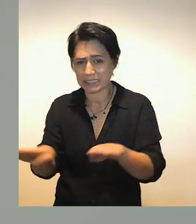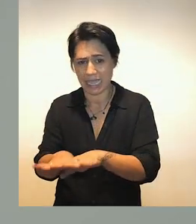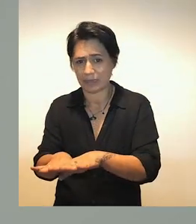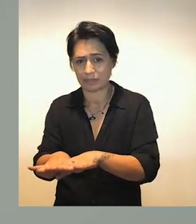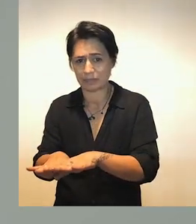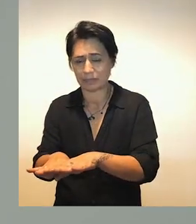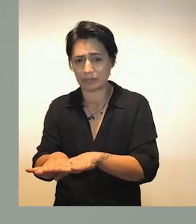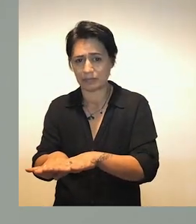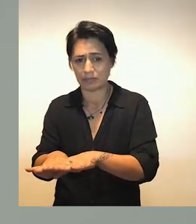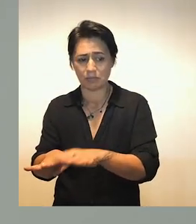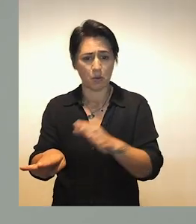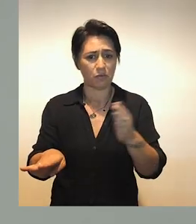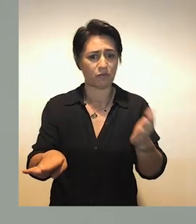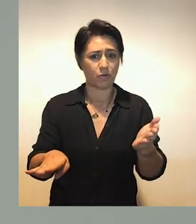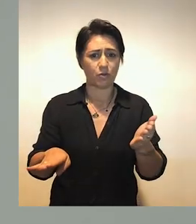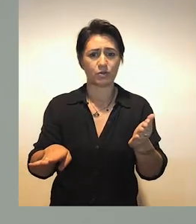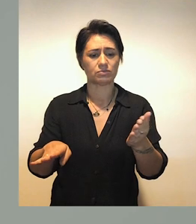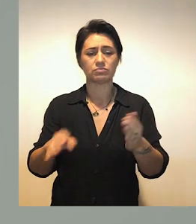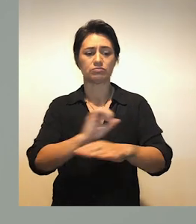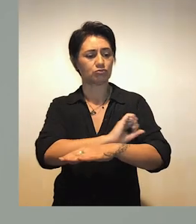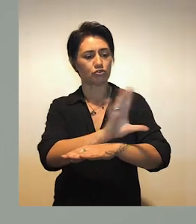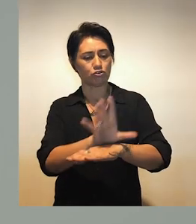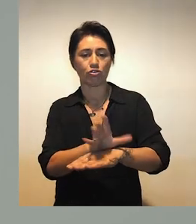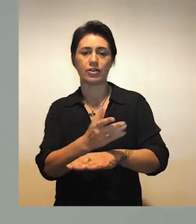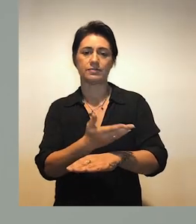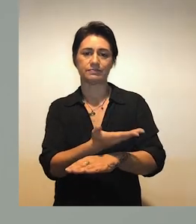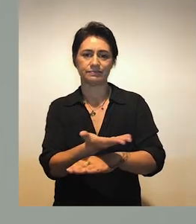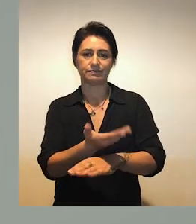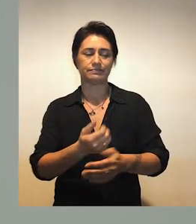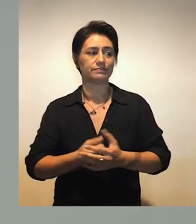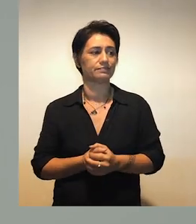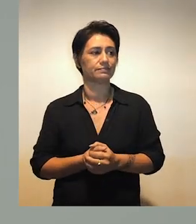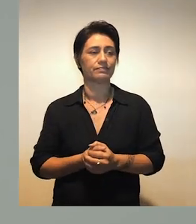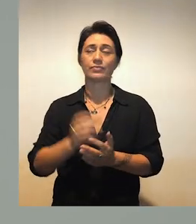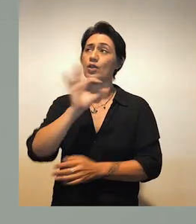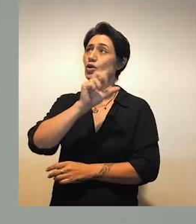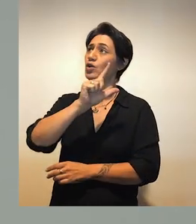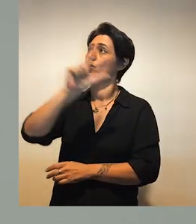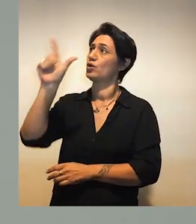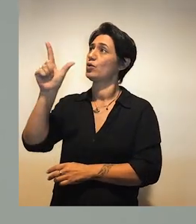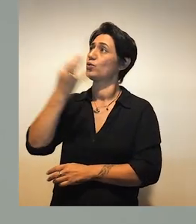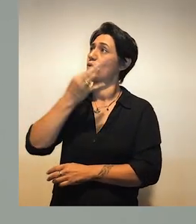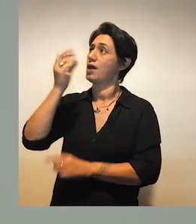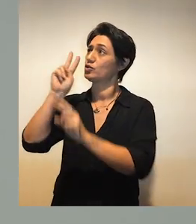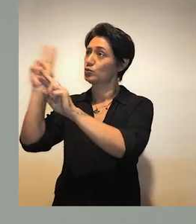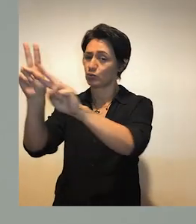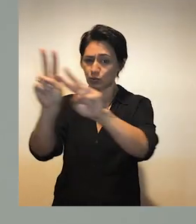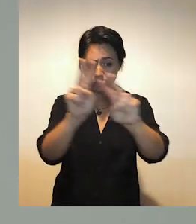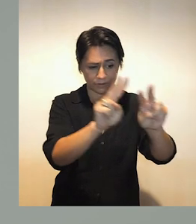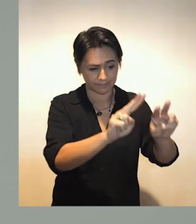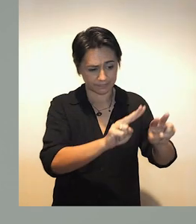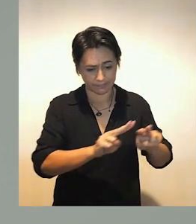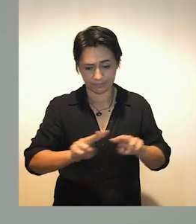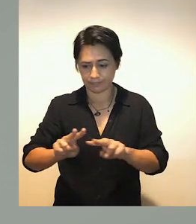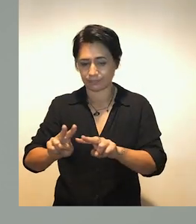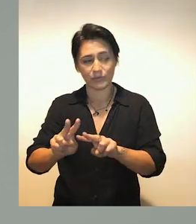with this coronavirus. Nā reira mā te atua tātou e manaiki, e tioki